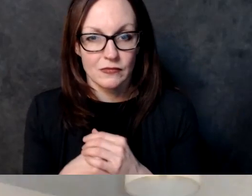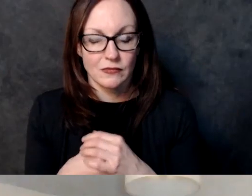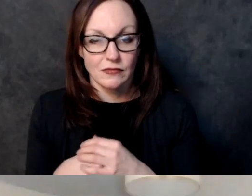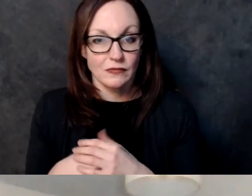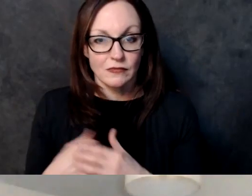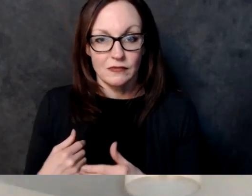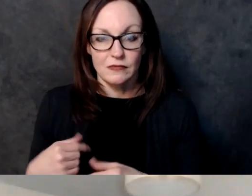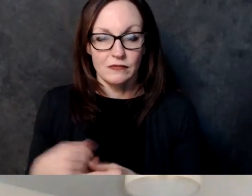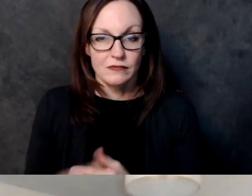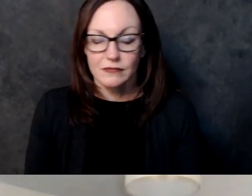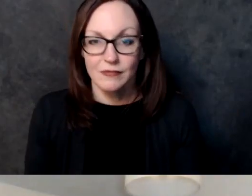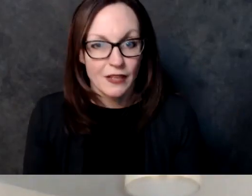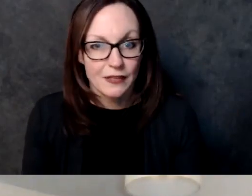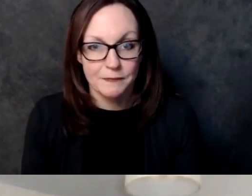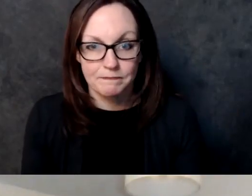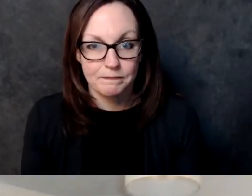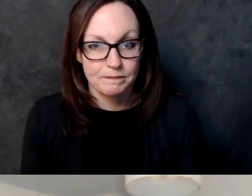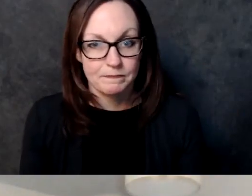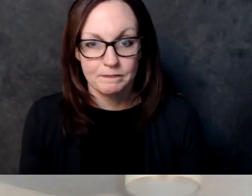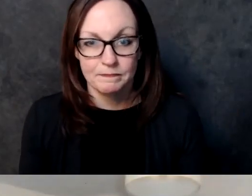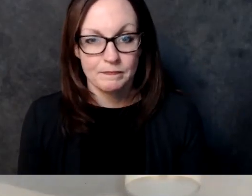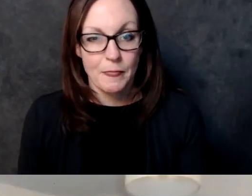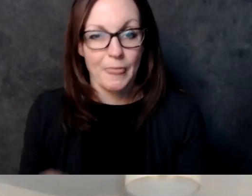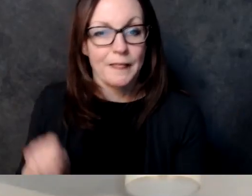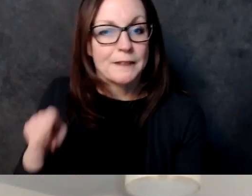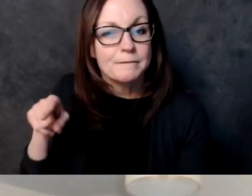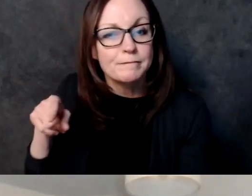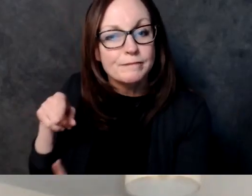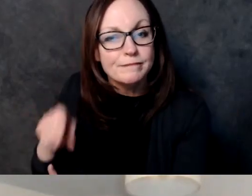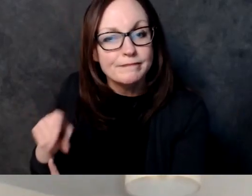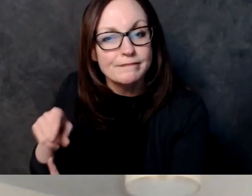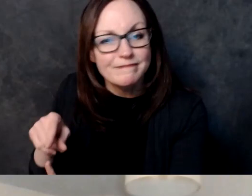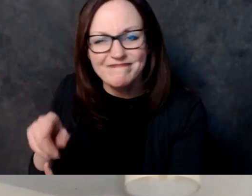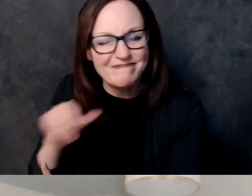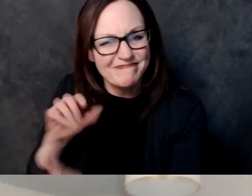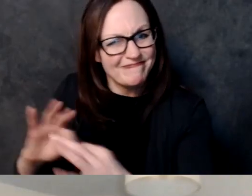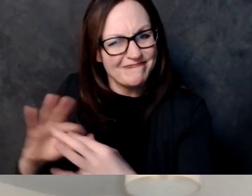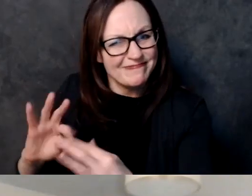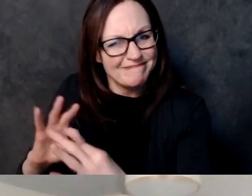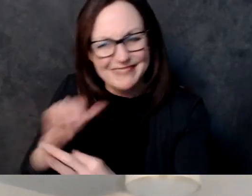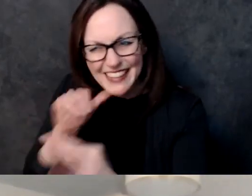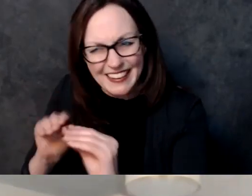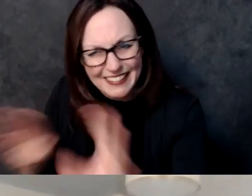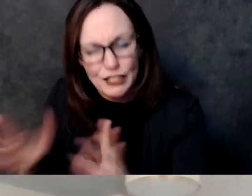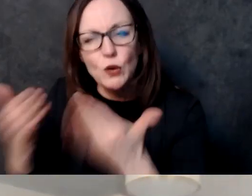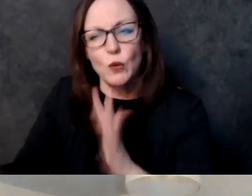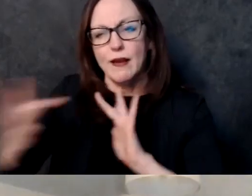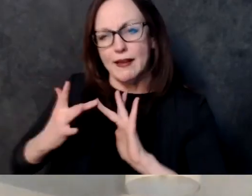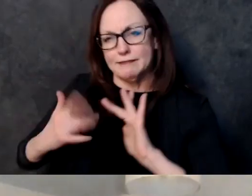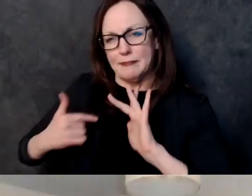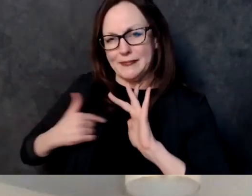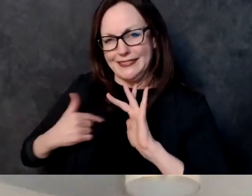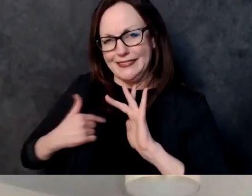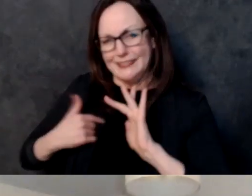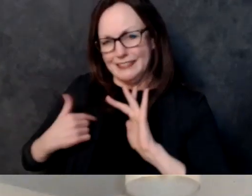great and uh uh i i don't know how much i know that nick is this nick is uh staffing is giving us a text